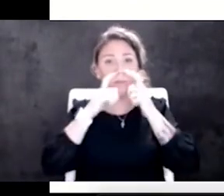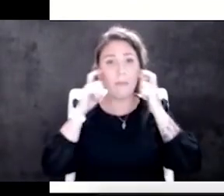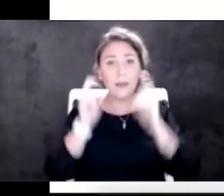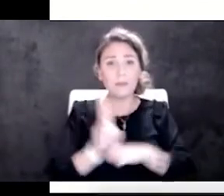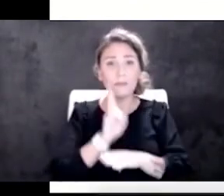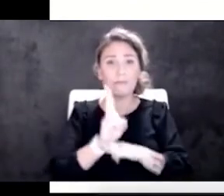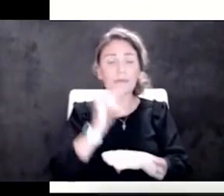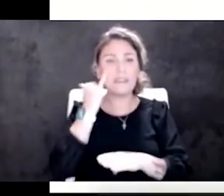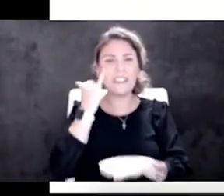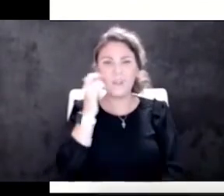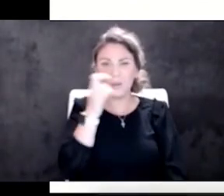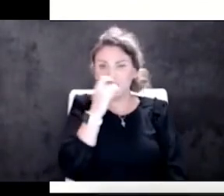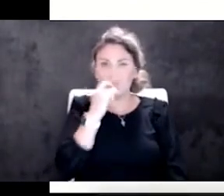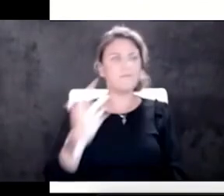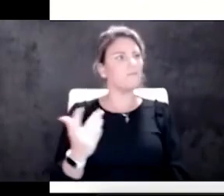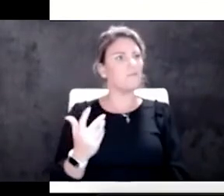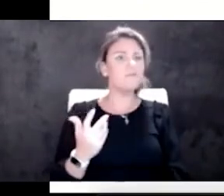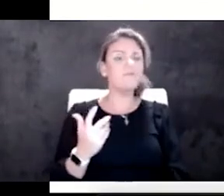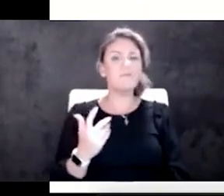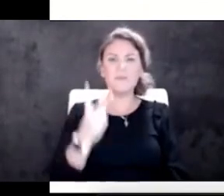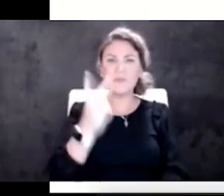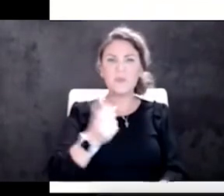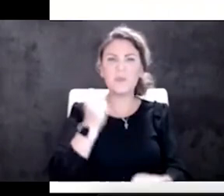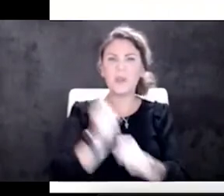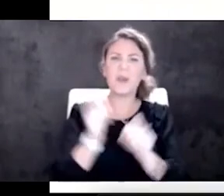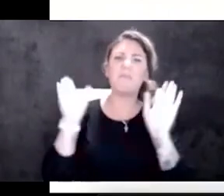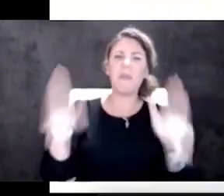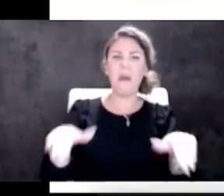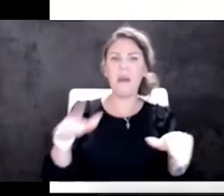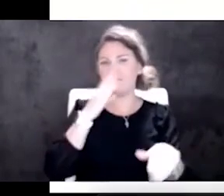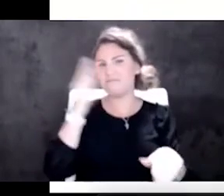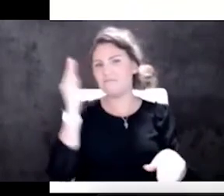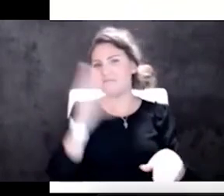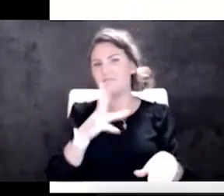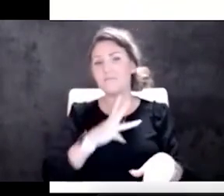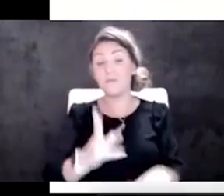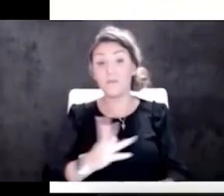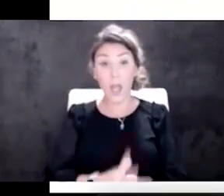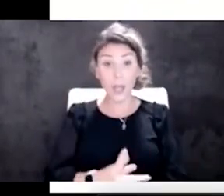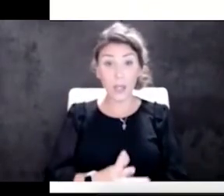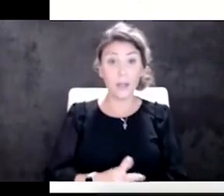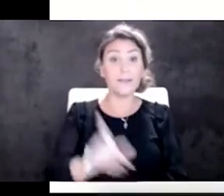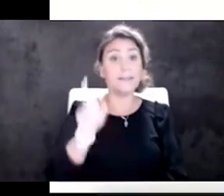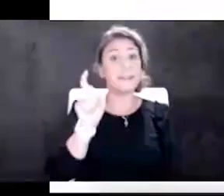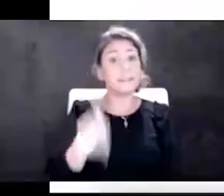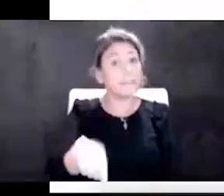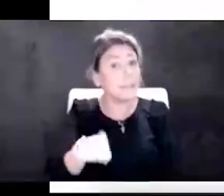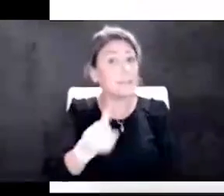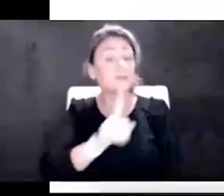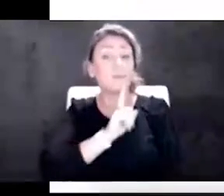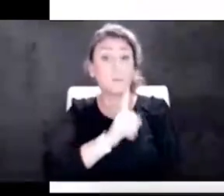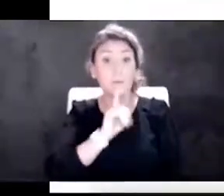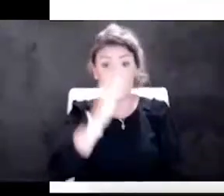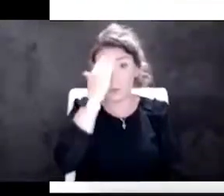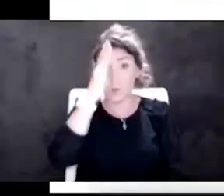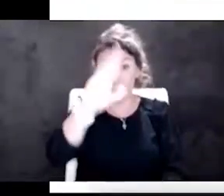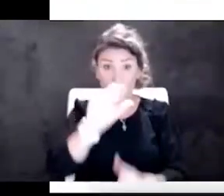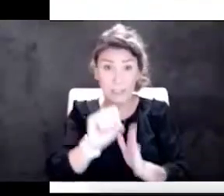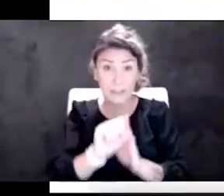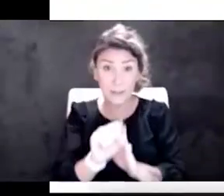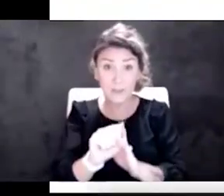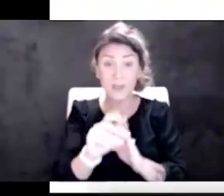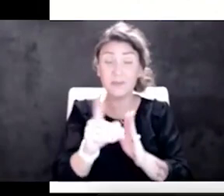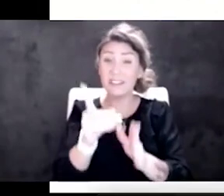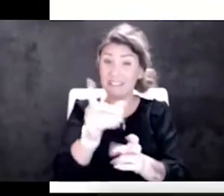sniffle and you're like two years ago, I don't care. I'm fine. You need to be really aware of your symptoms and get tested.